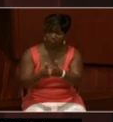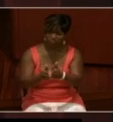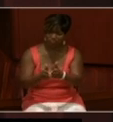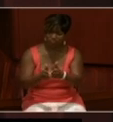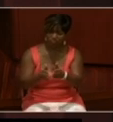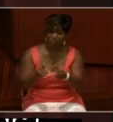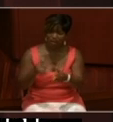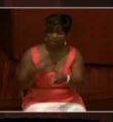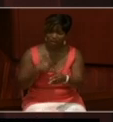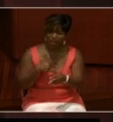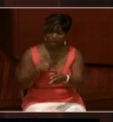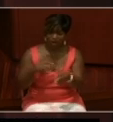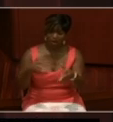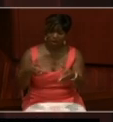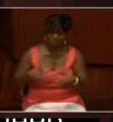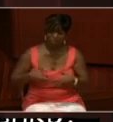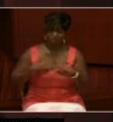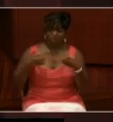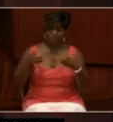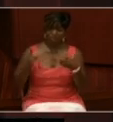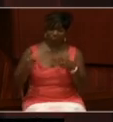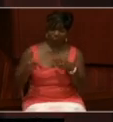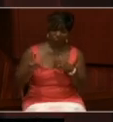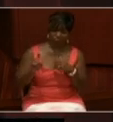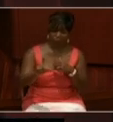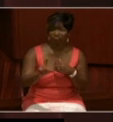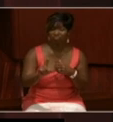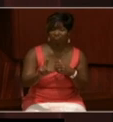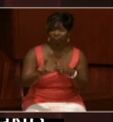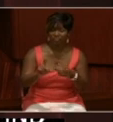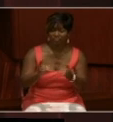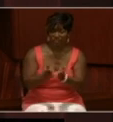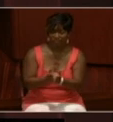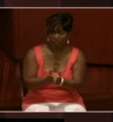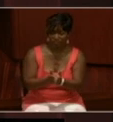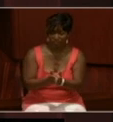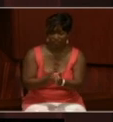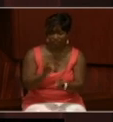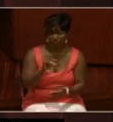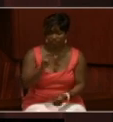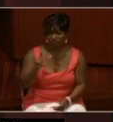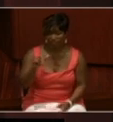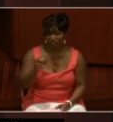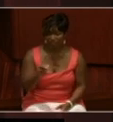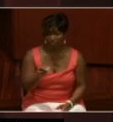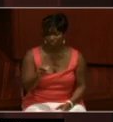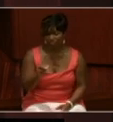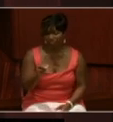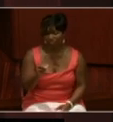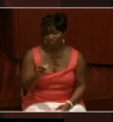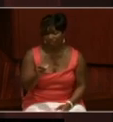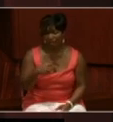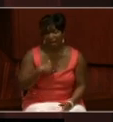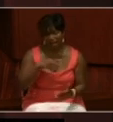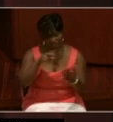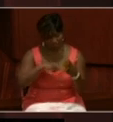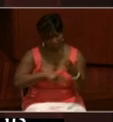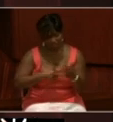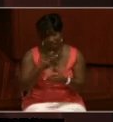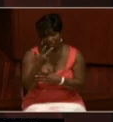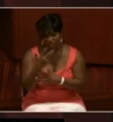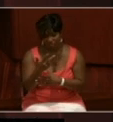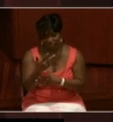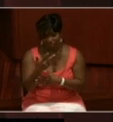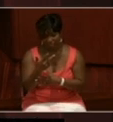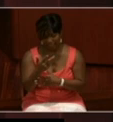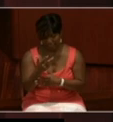A bear approached the ship and hastily retreated. William Nindman. I just read to you three entries from the